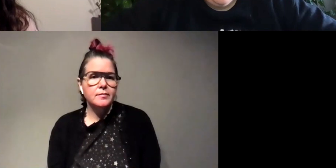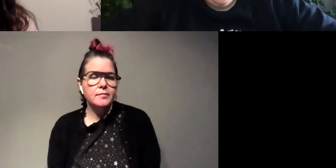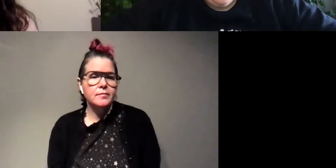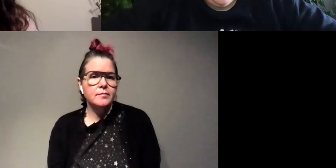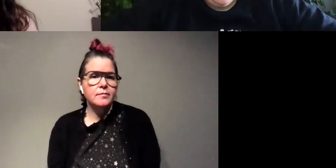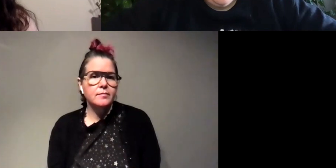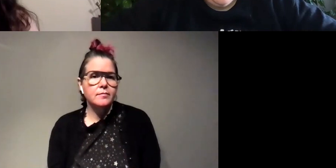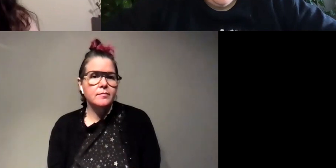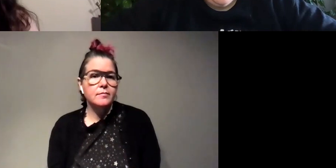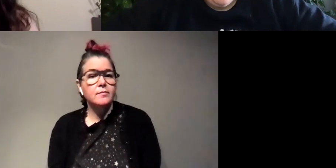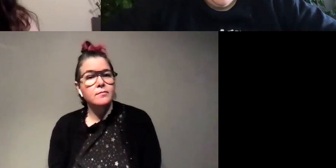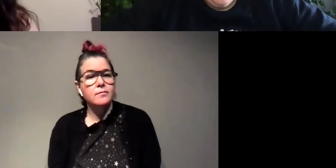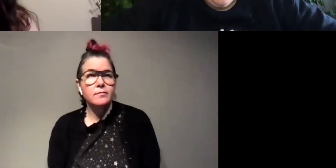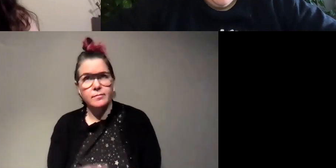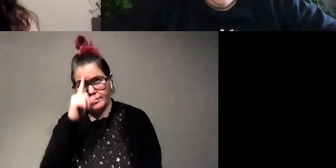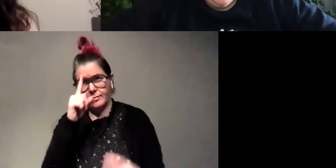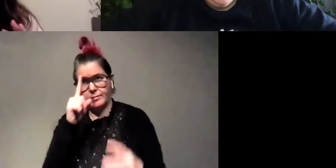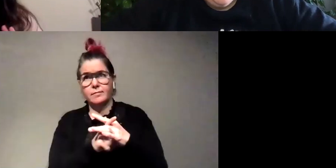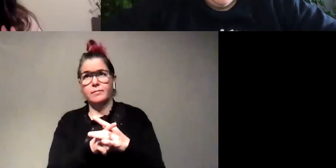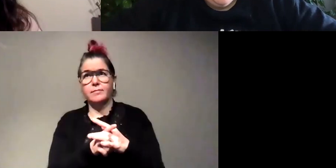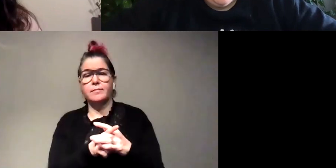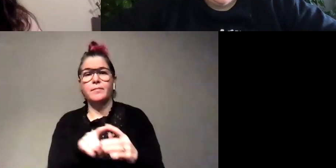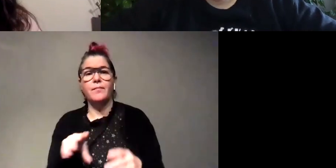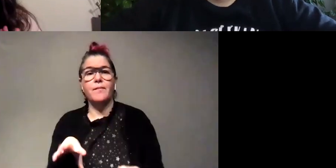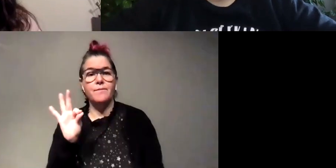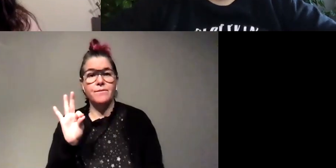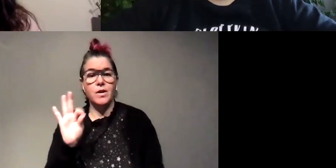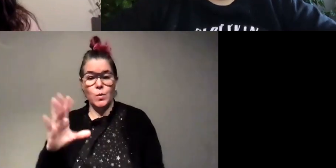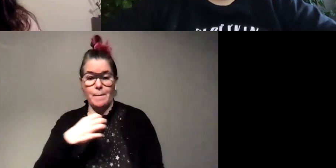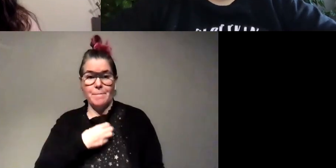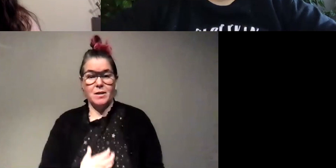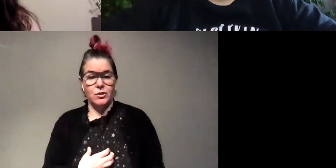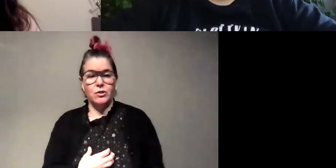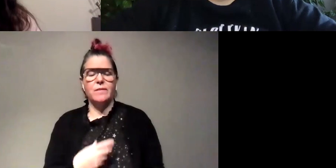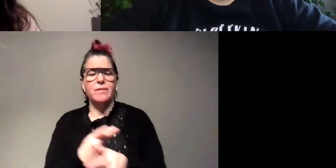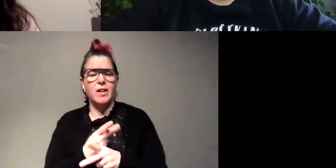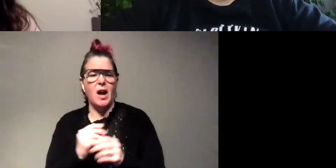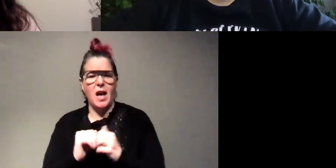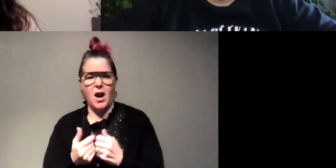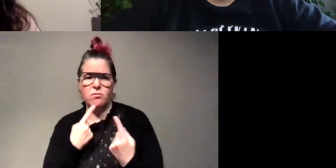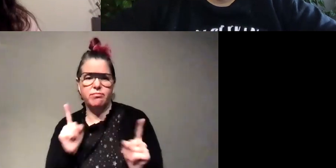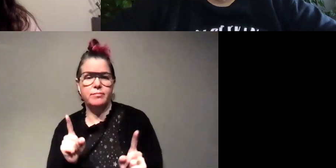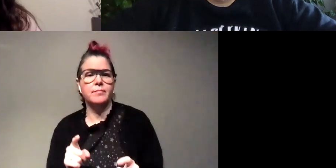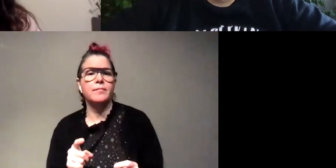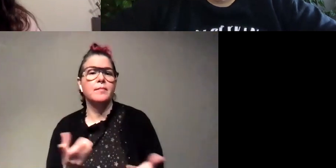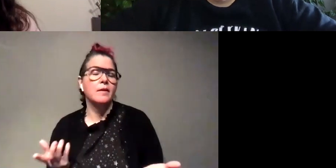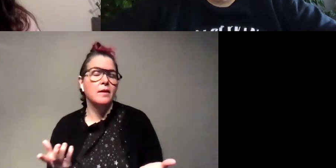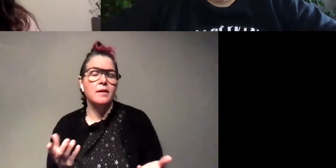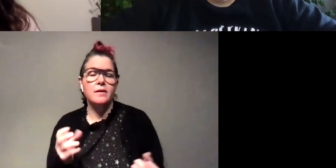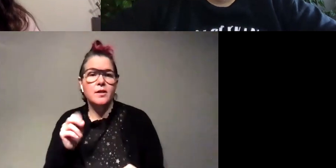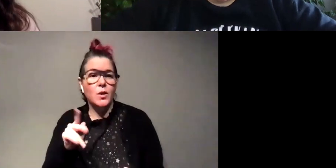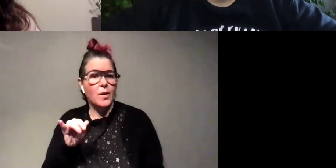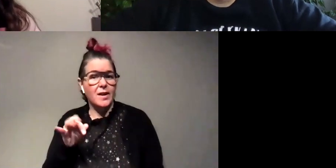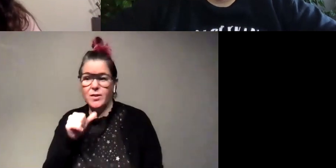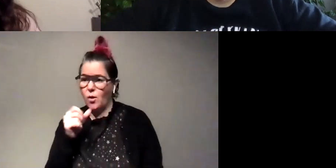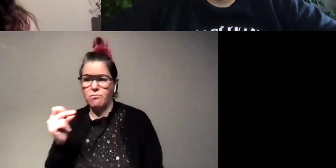um the thing that comes to mind is i would say find what your passion is and figure out how to do it so um and it's okay if you don't find it right